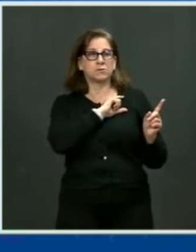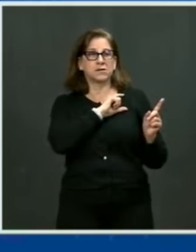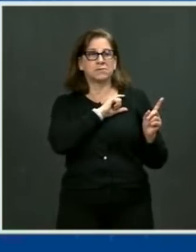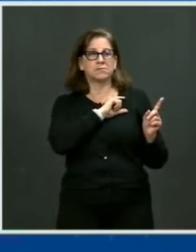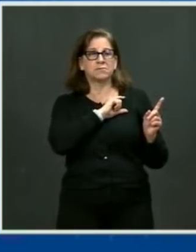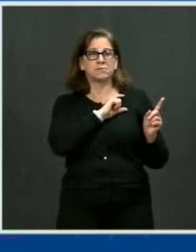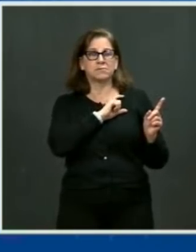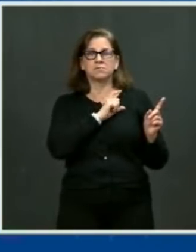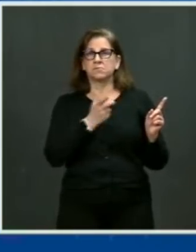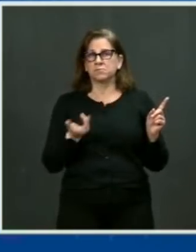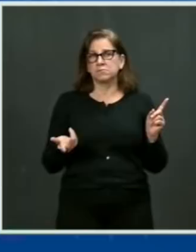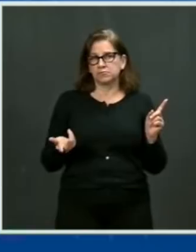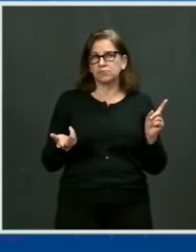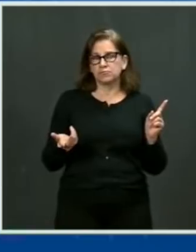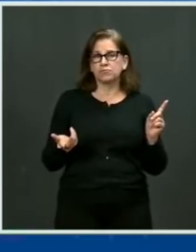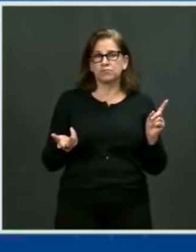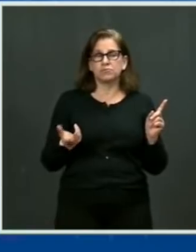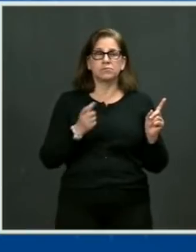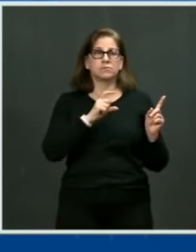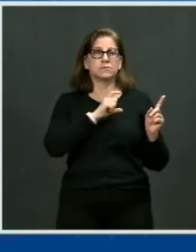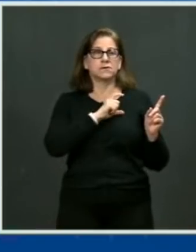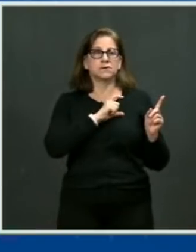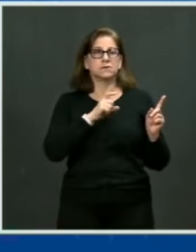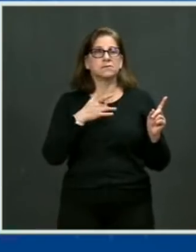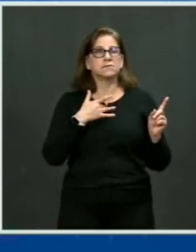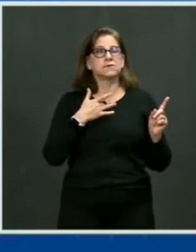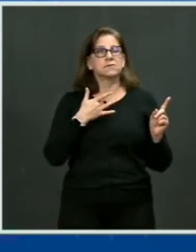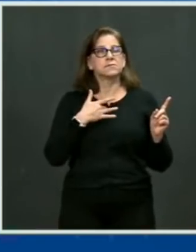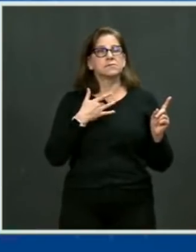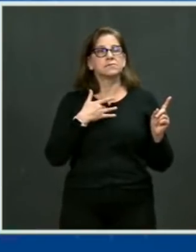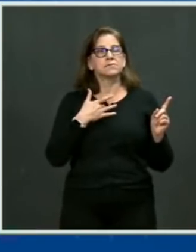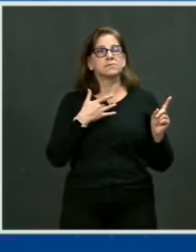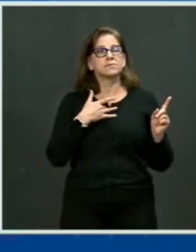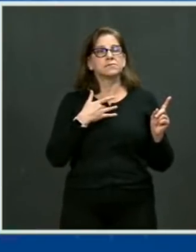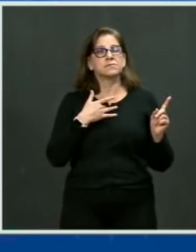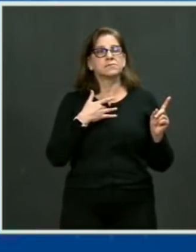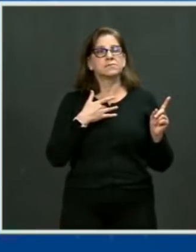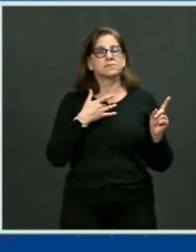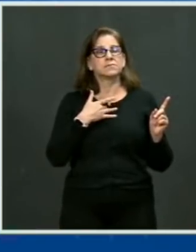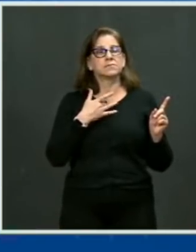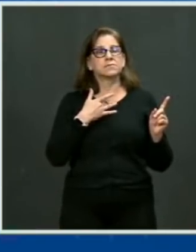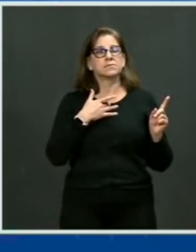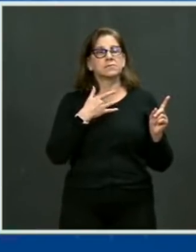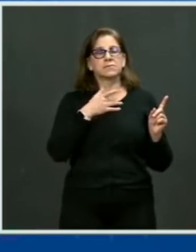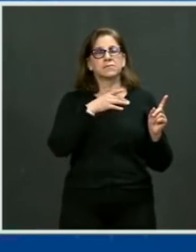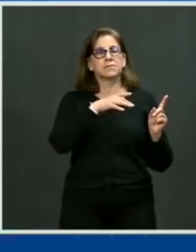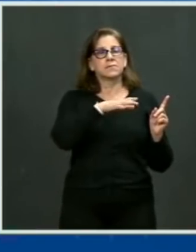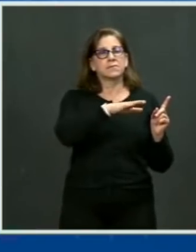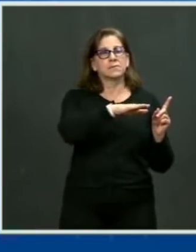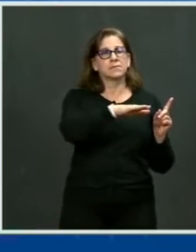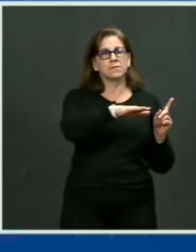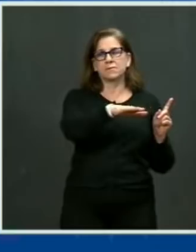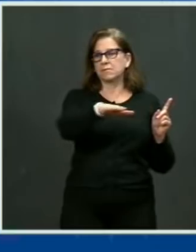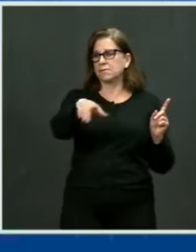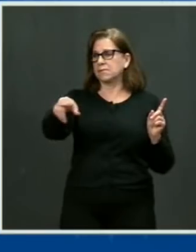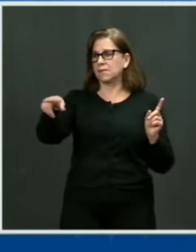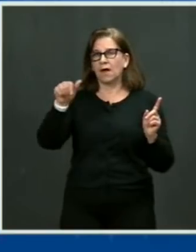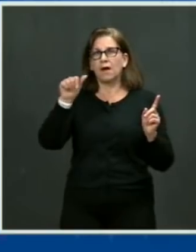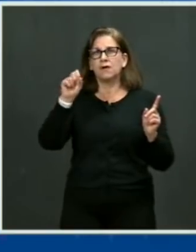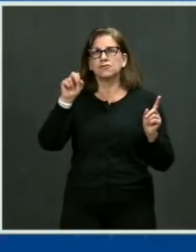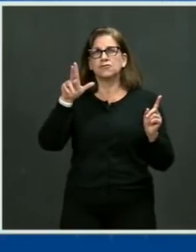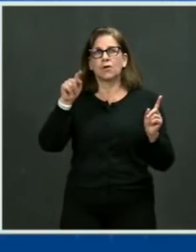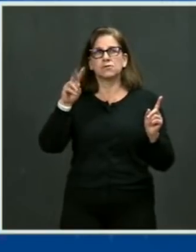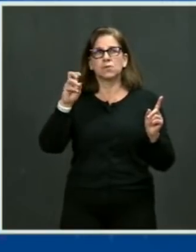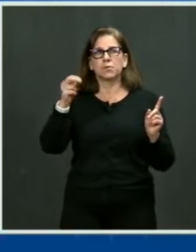feel outgunned by assault weapons with large-capacity magazines. There's no reason someone needs a